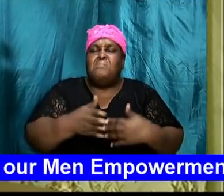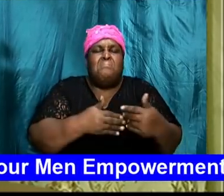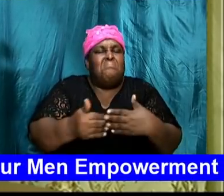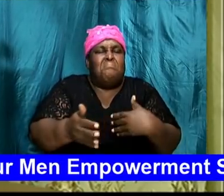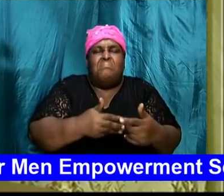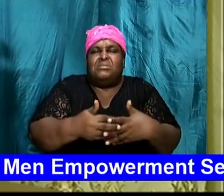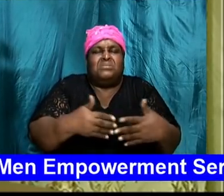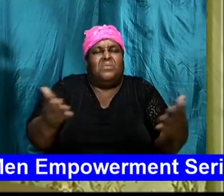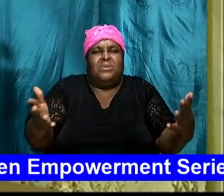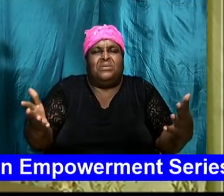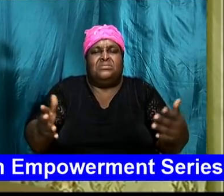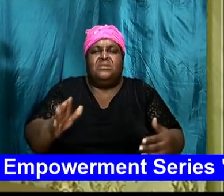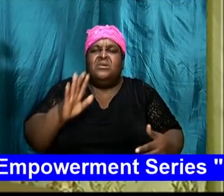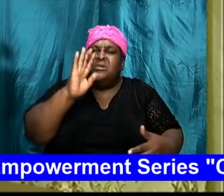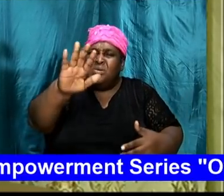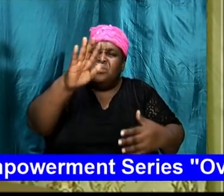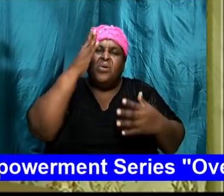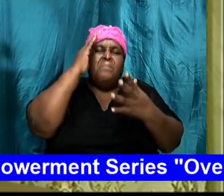can work